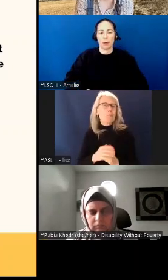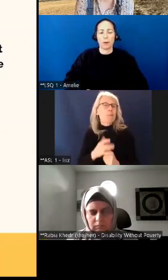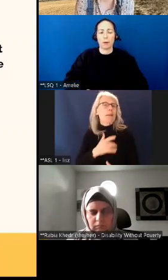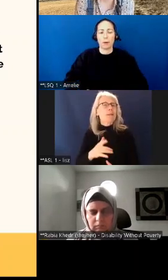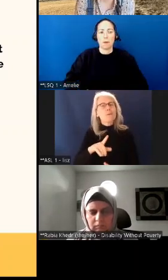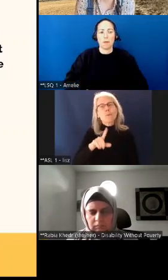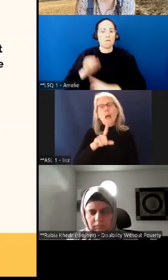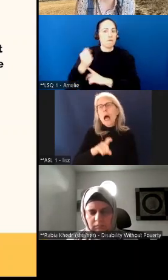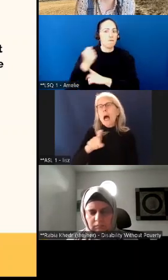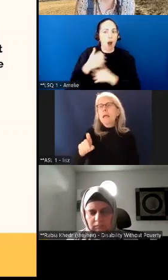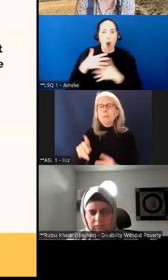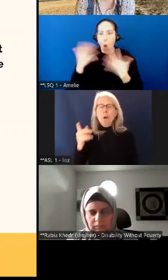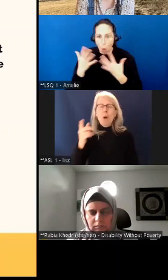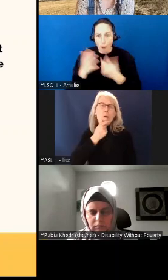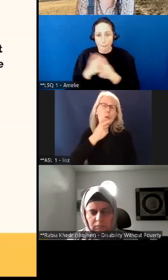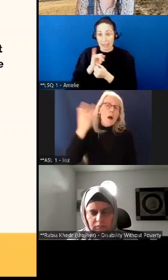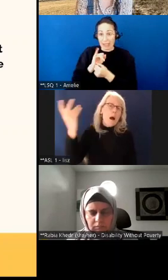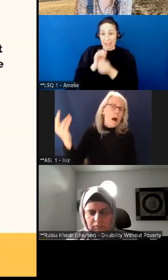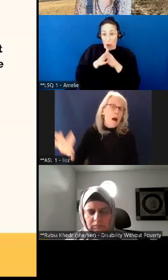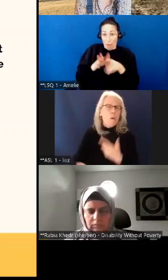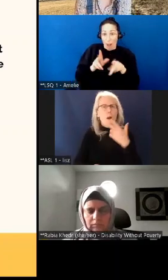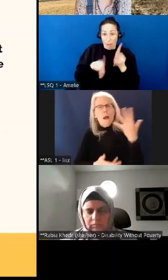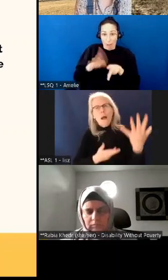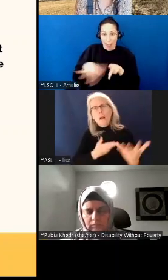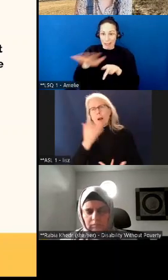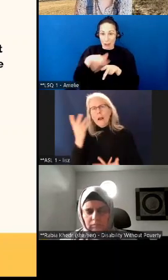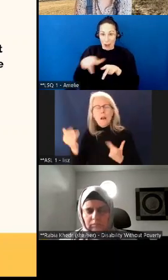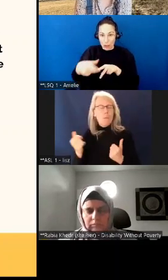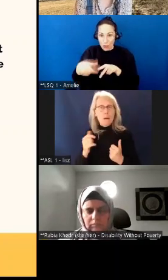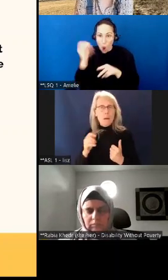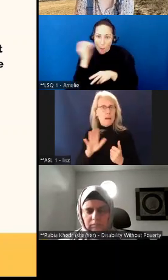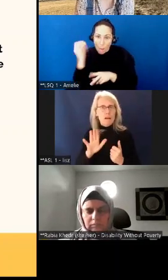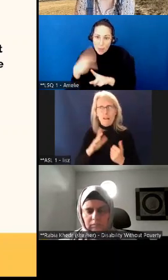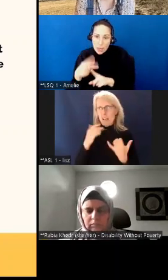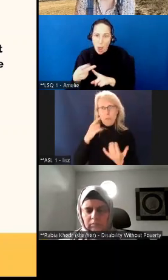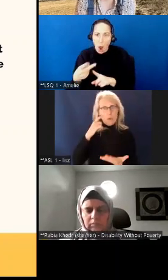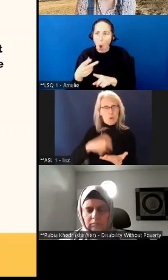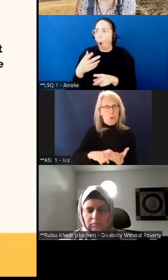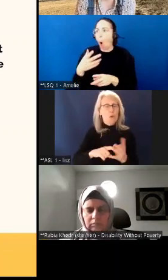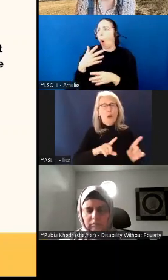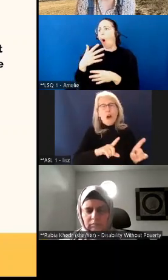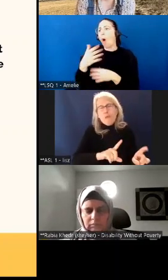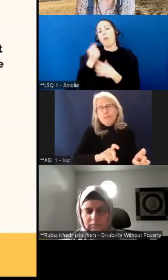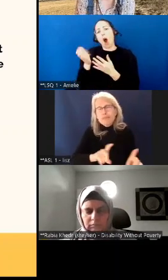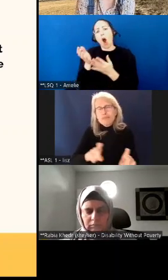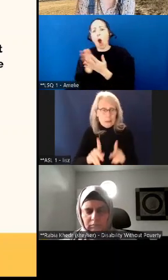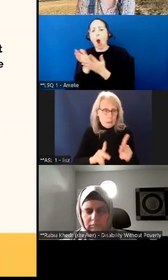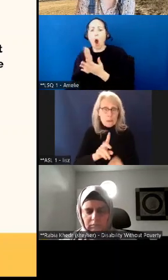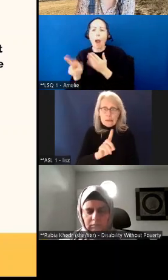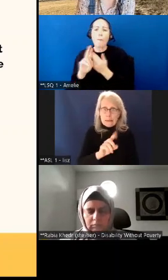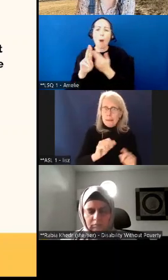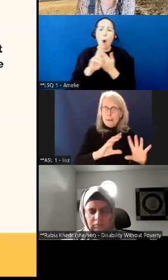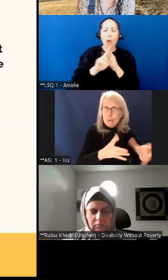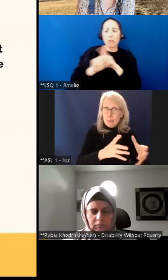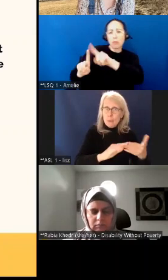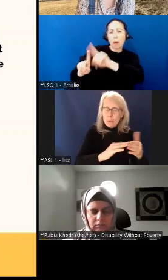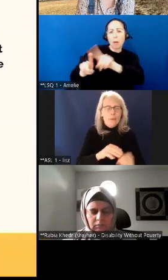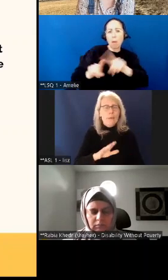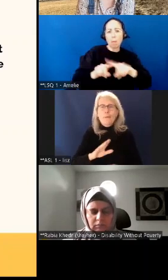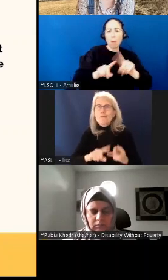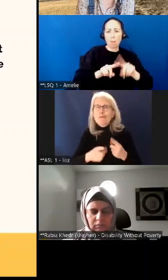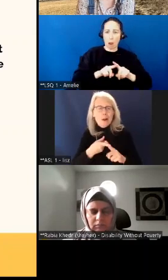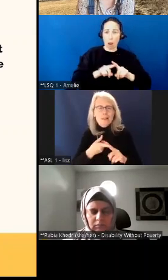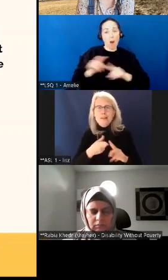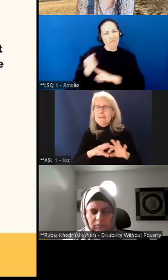Often you get divergent opinions. What we're finding is that when you talk to disabled people, their friends and families